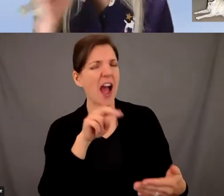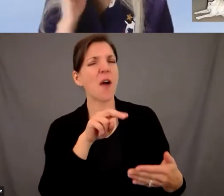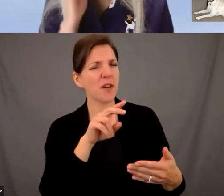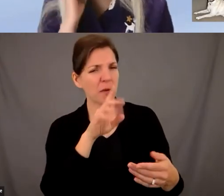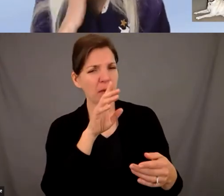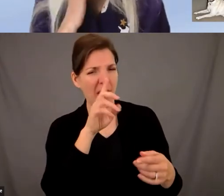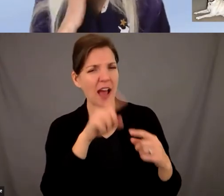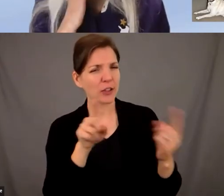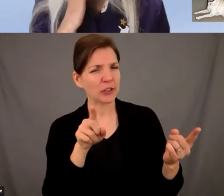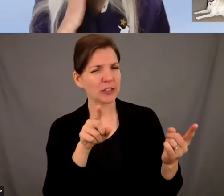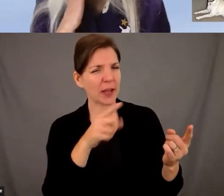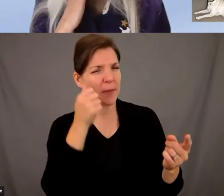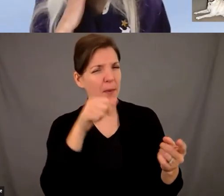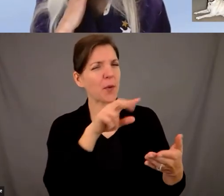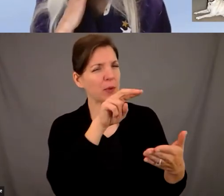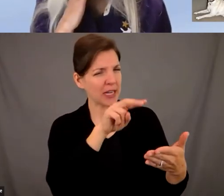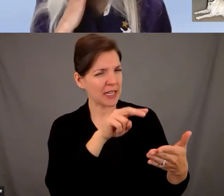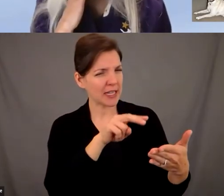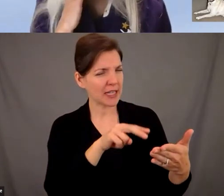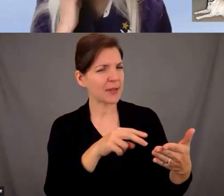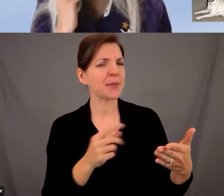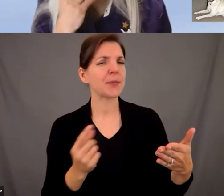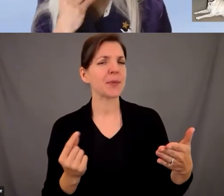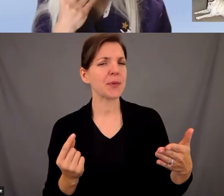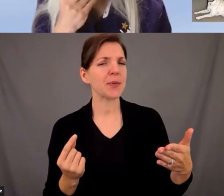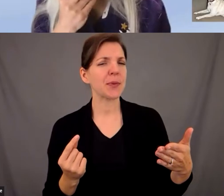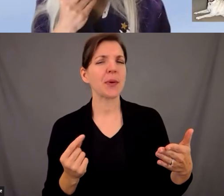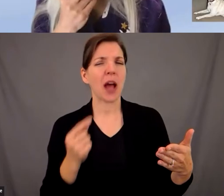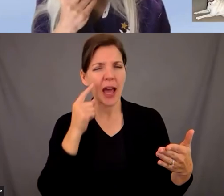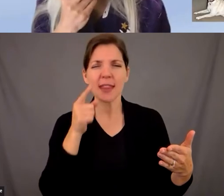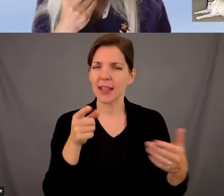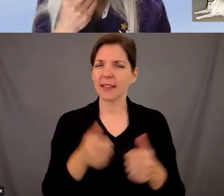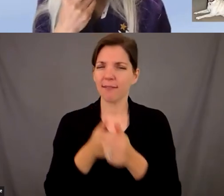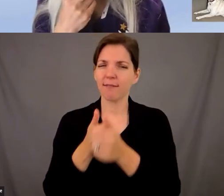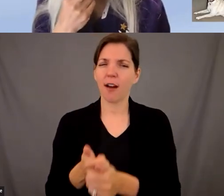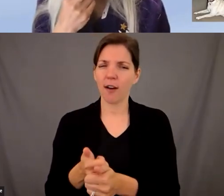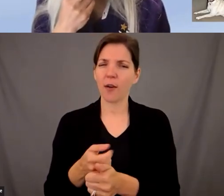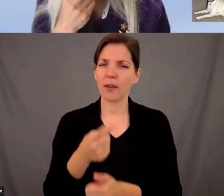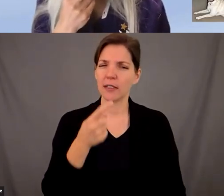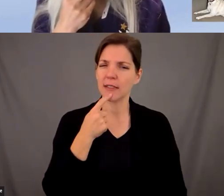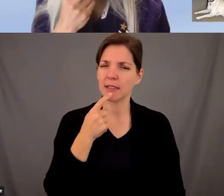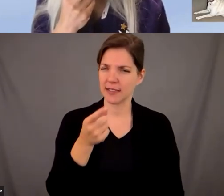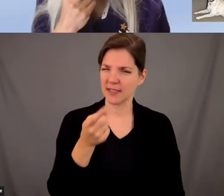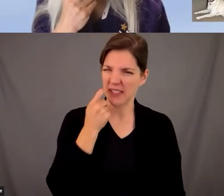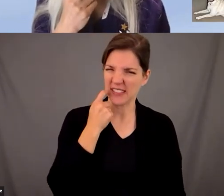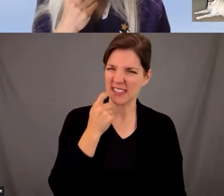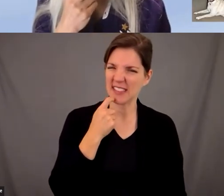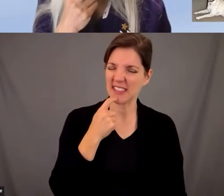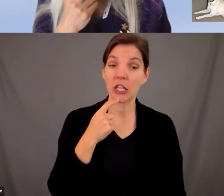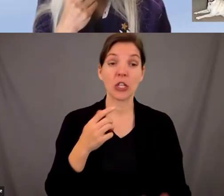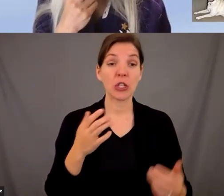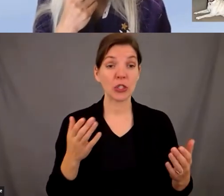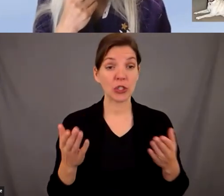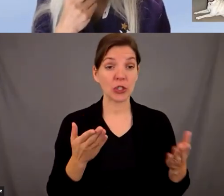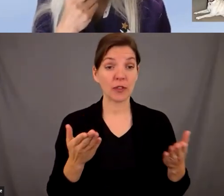but and i think it is kind of what you all just said um the service dog handler